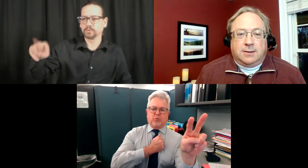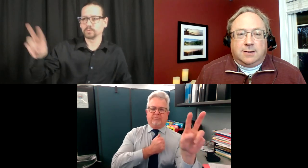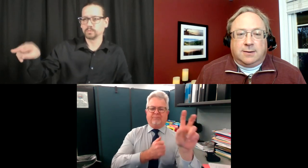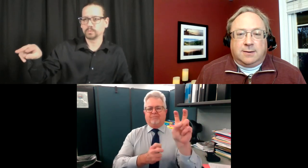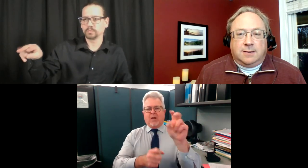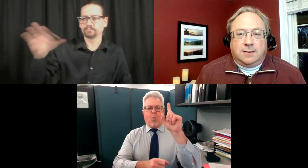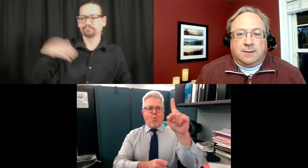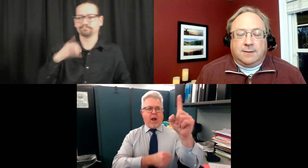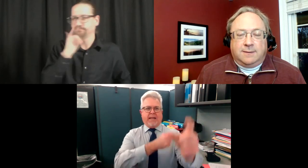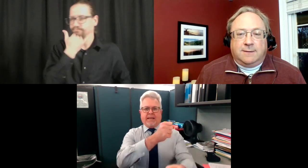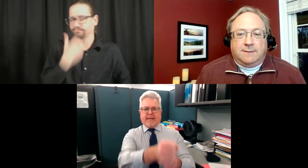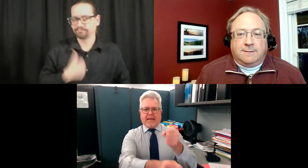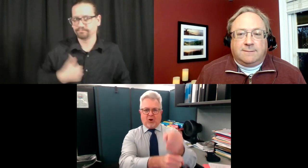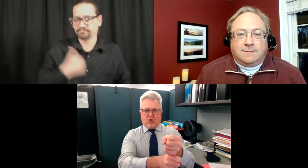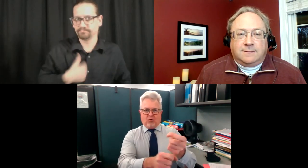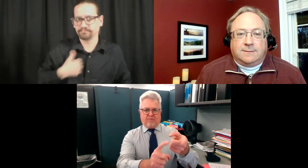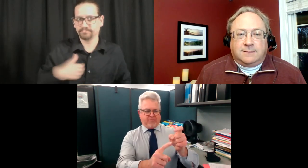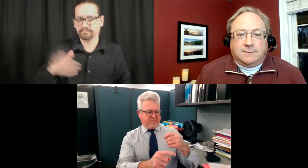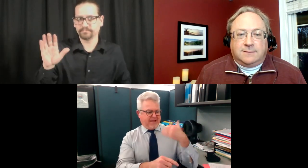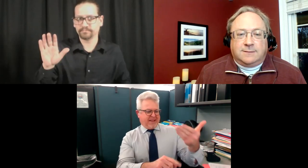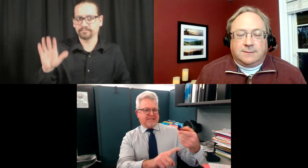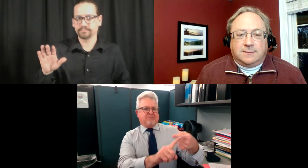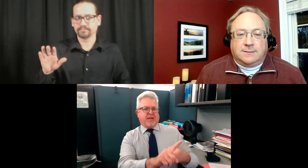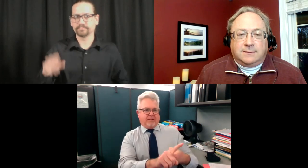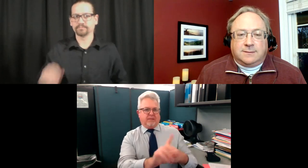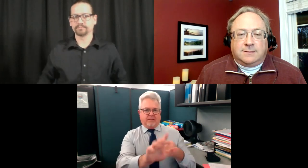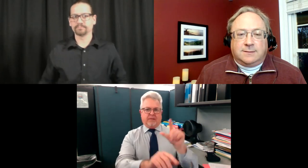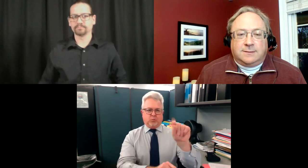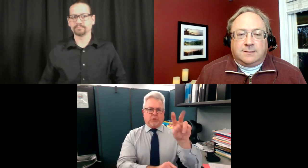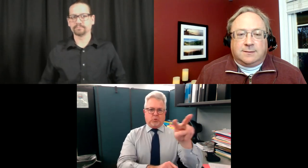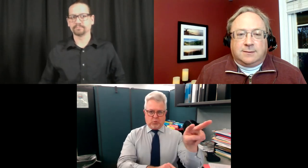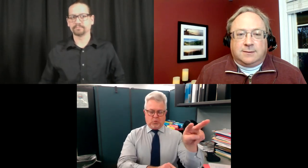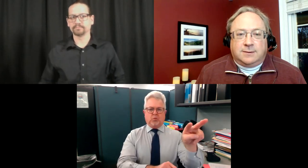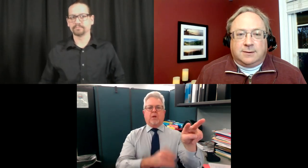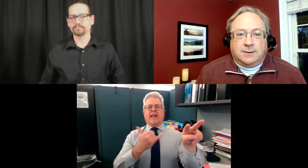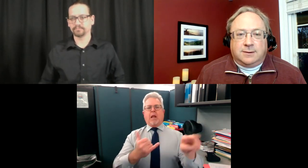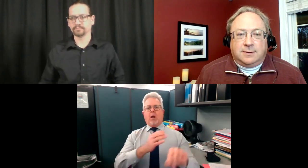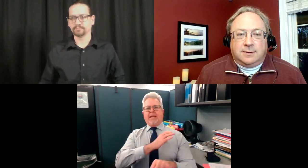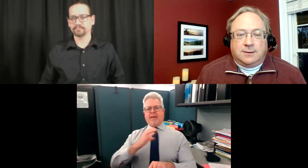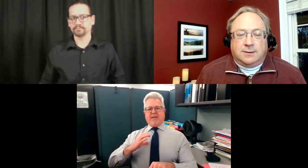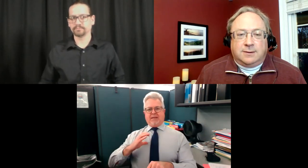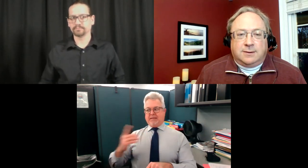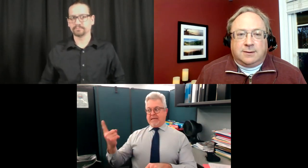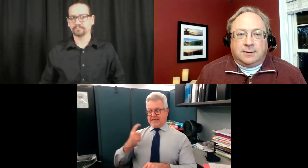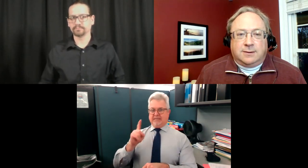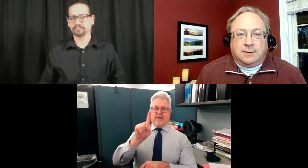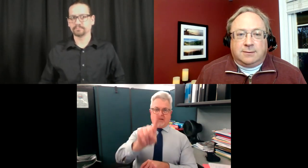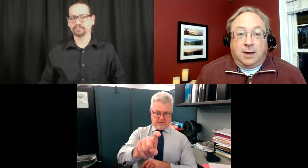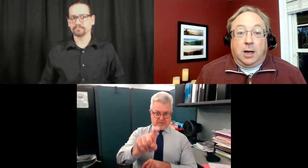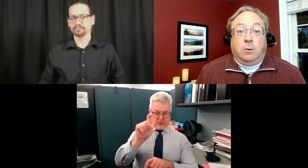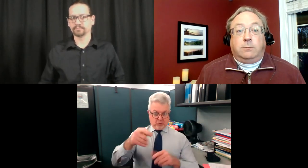and i i'm sorry that was i was uh i was incorrect the conference is going to be held in april of 2022